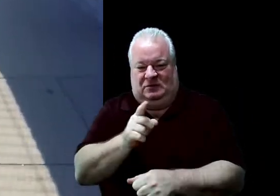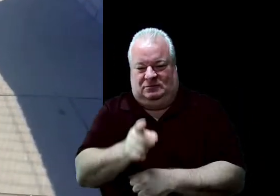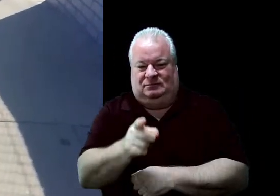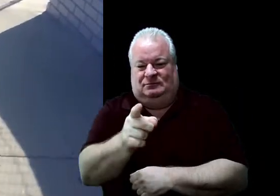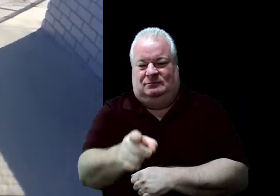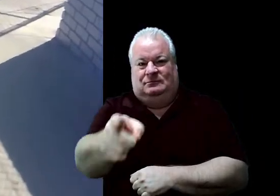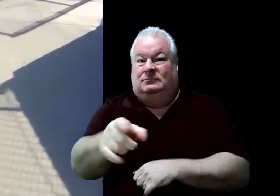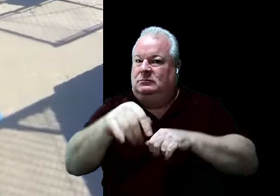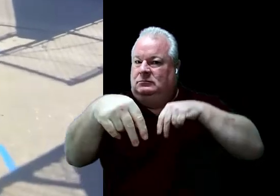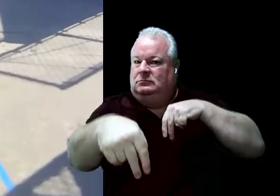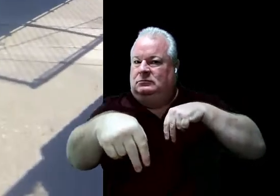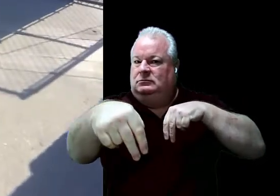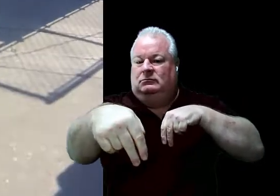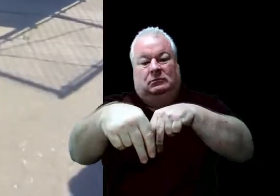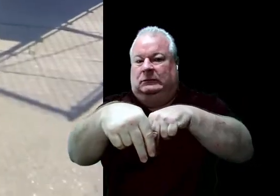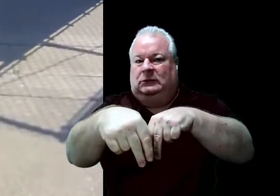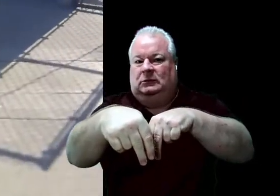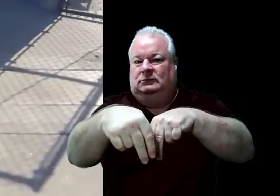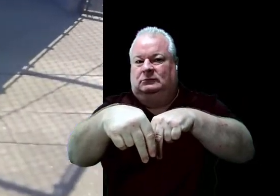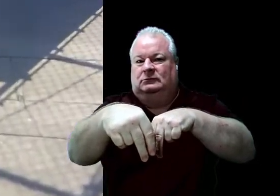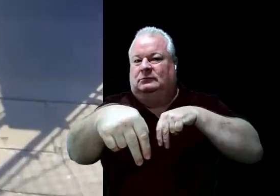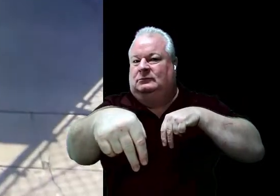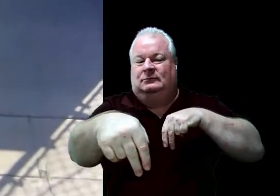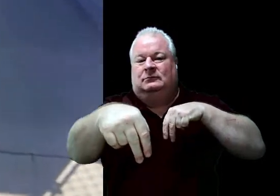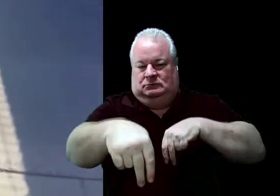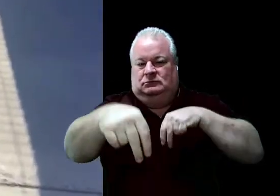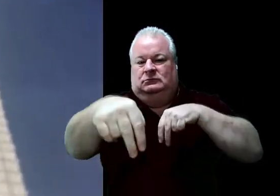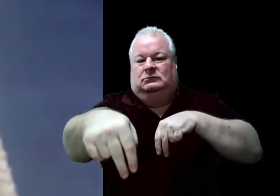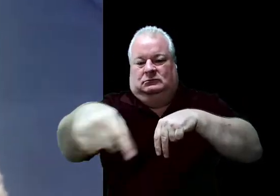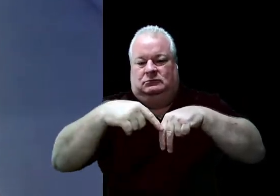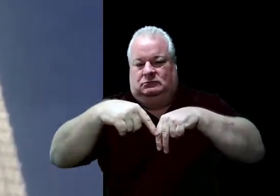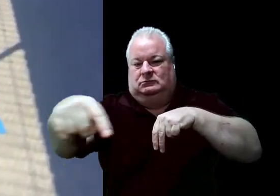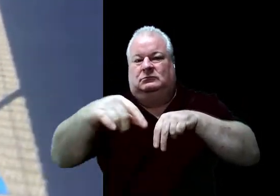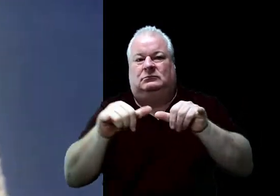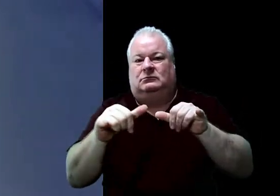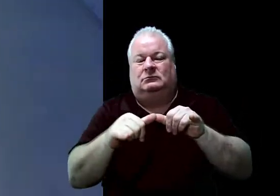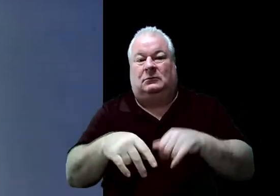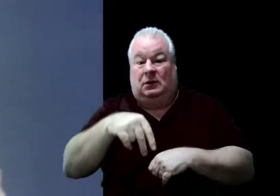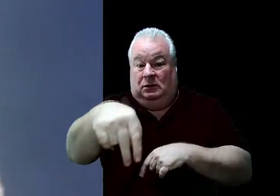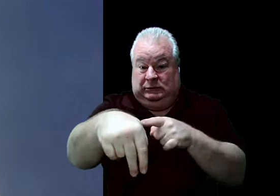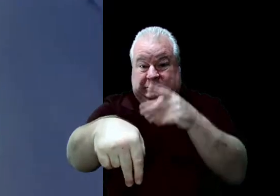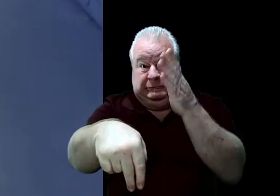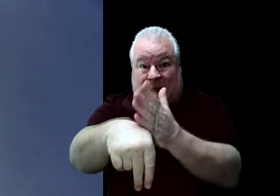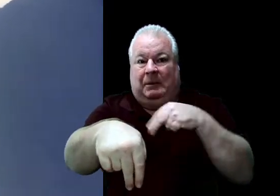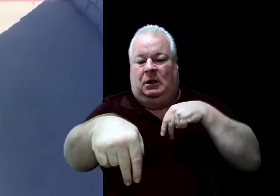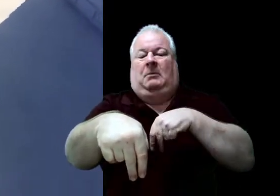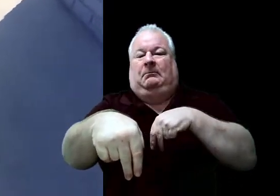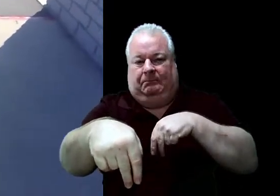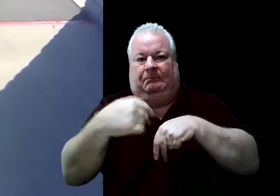Which means that you're keeping your social distance. Do not move until